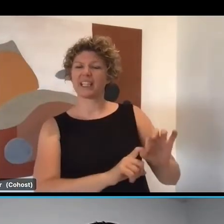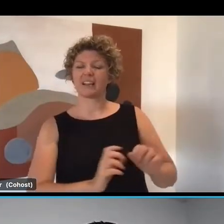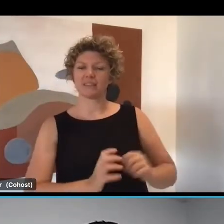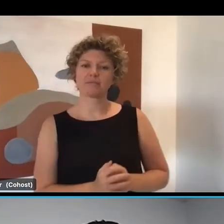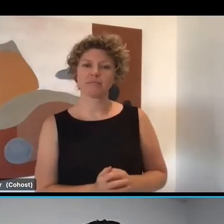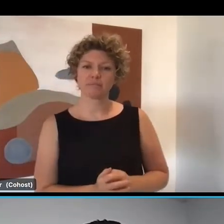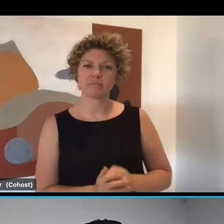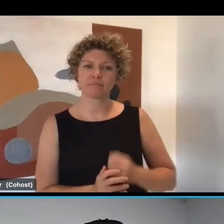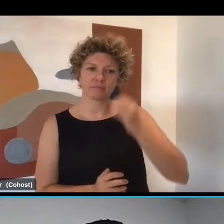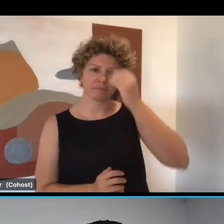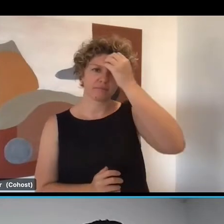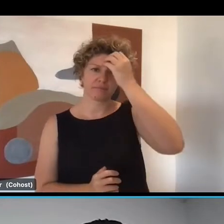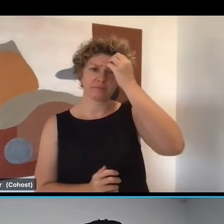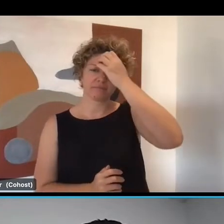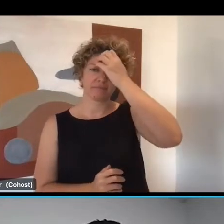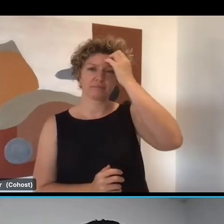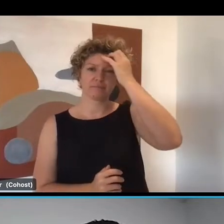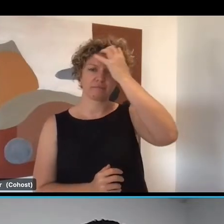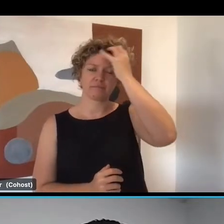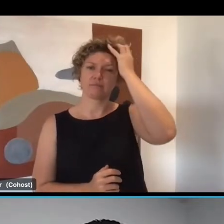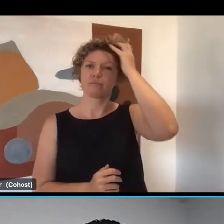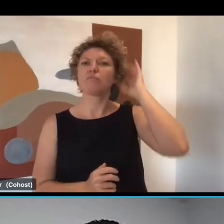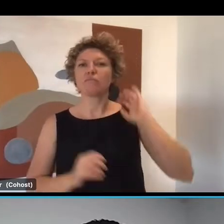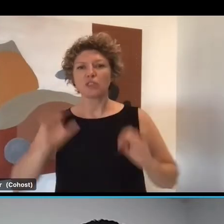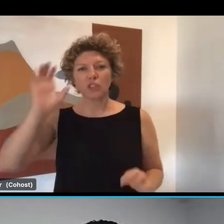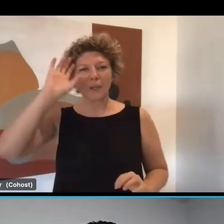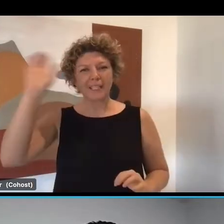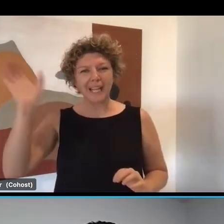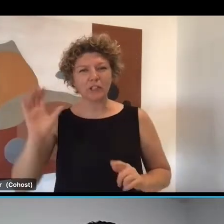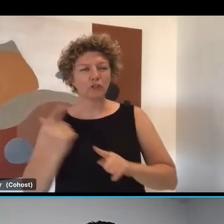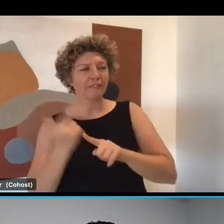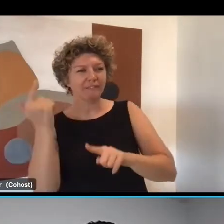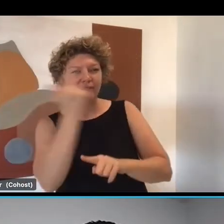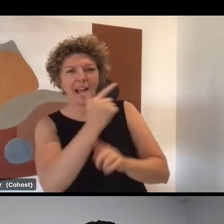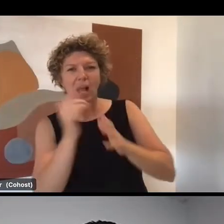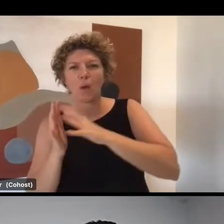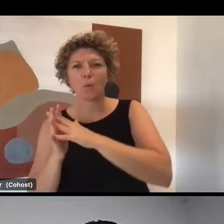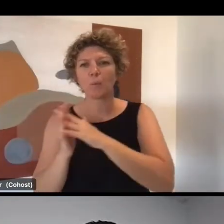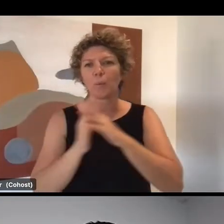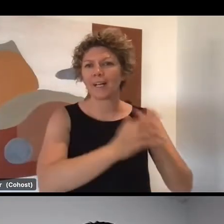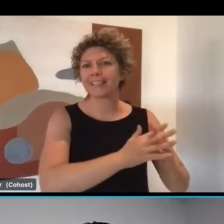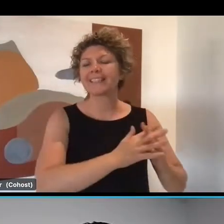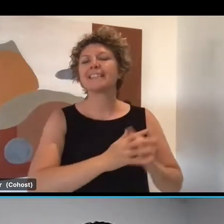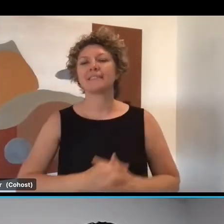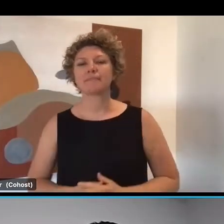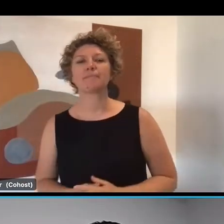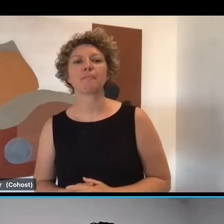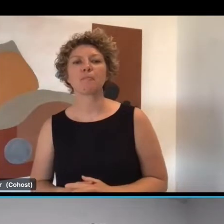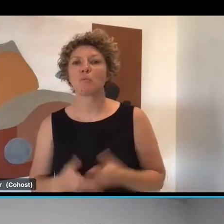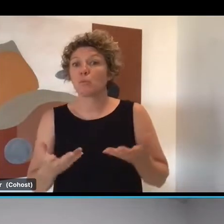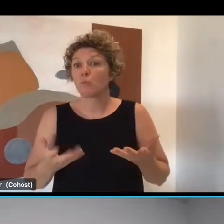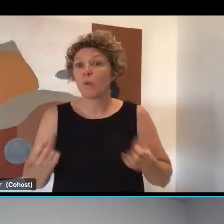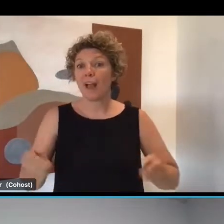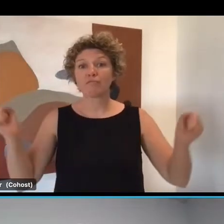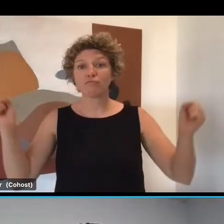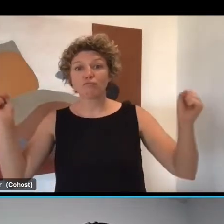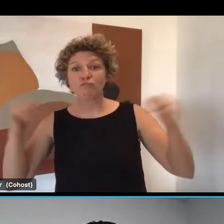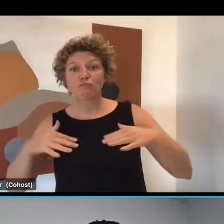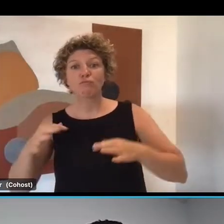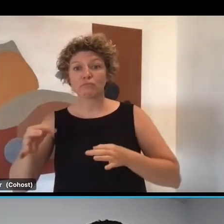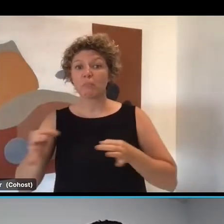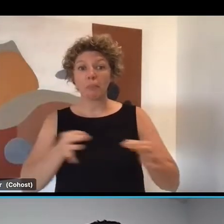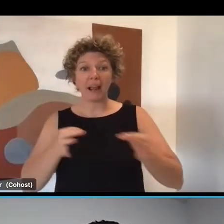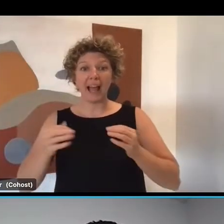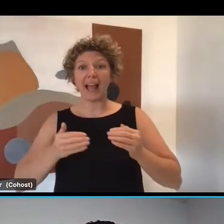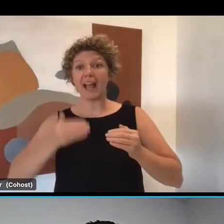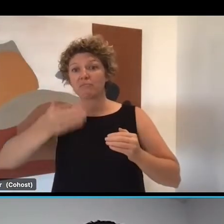in the outback essentially, to stand up projects out west. We're planning forums like we did in South East Queensland for up